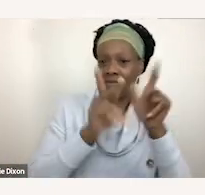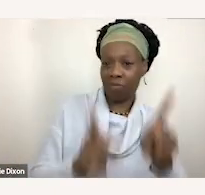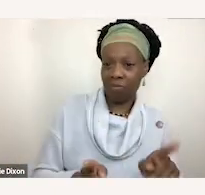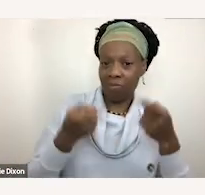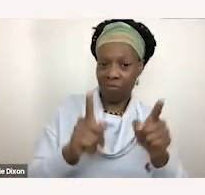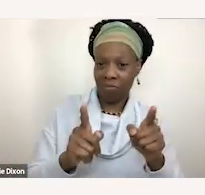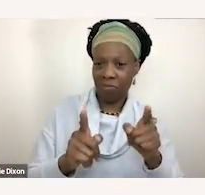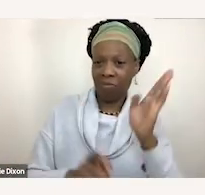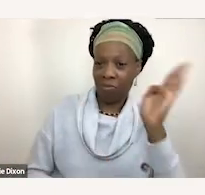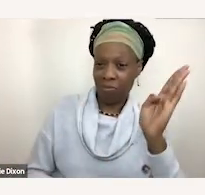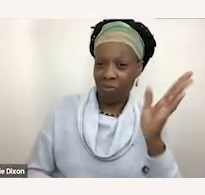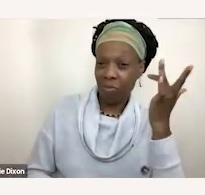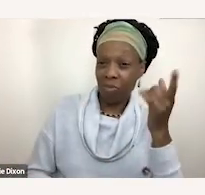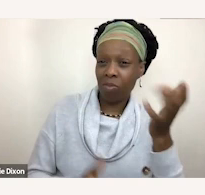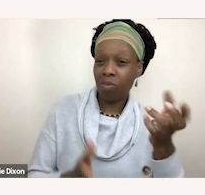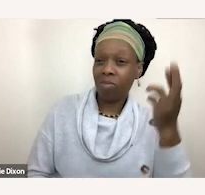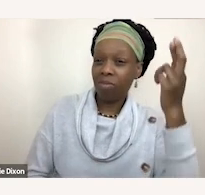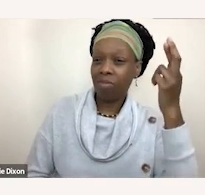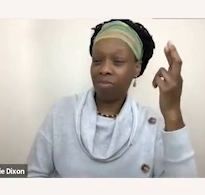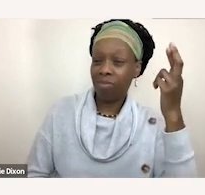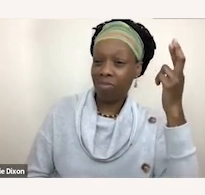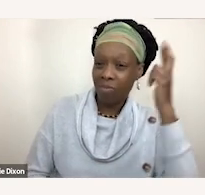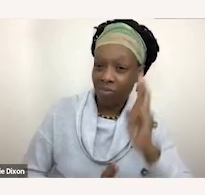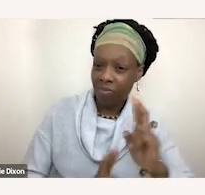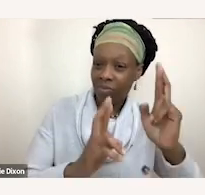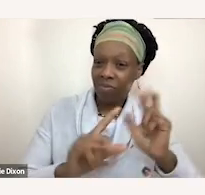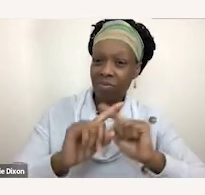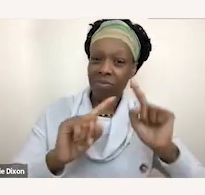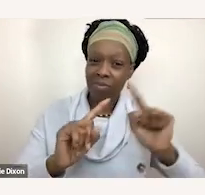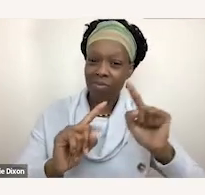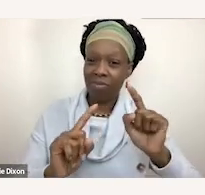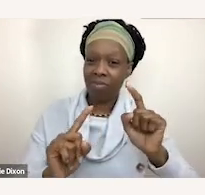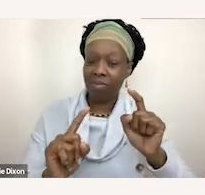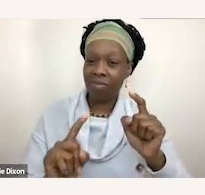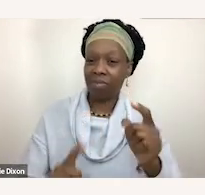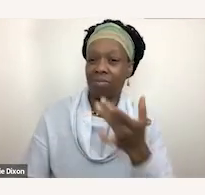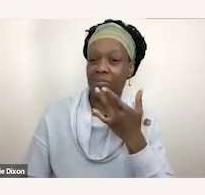that is to respect the different preferences of the disability community.